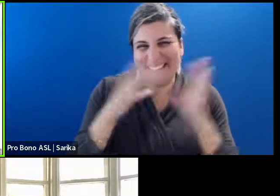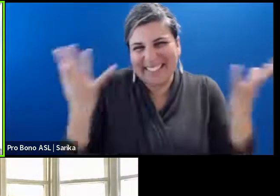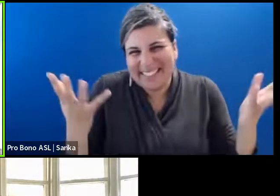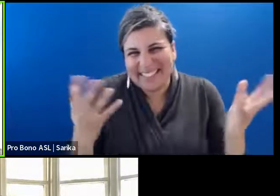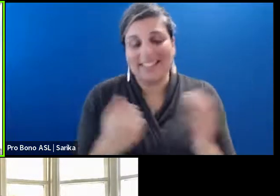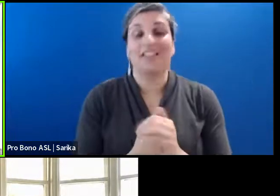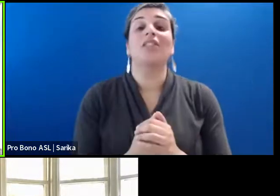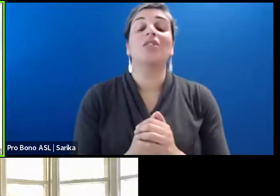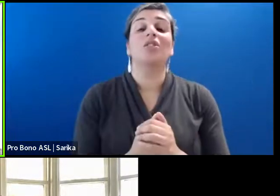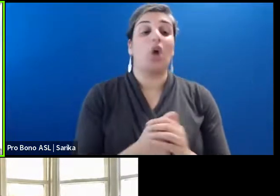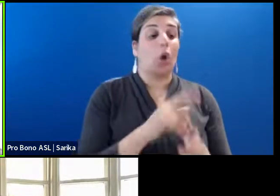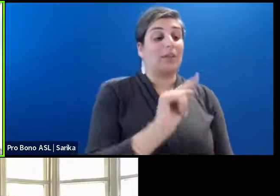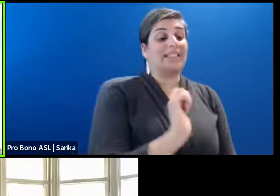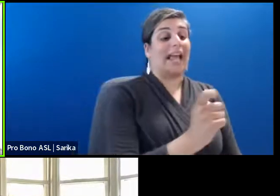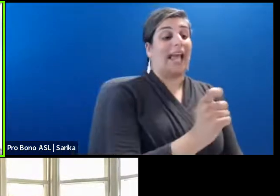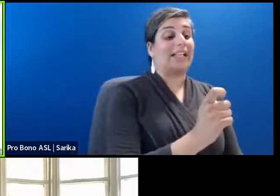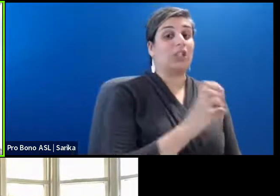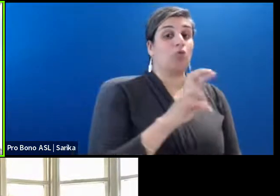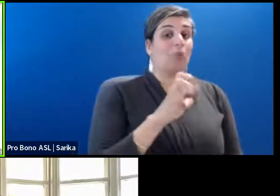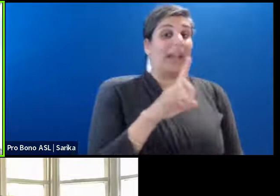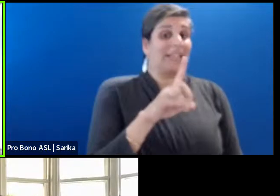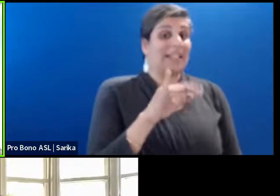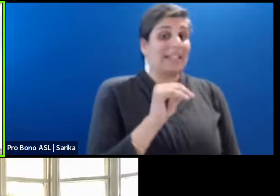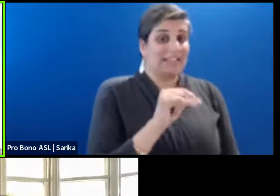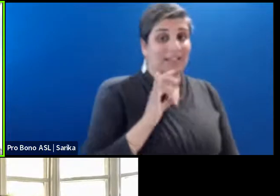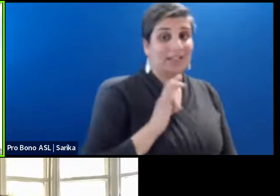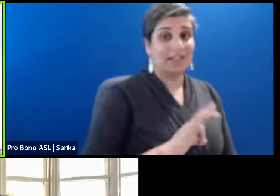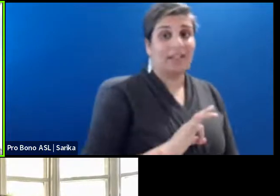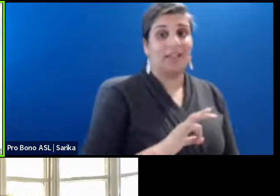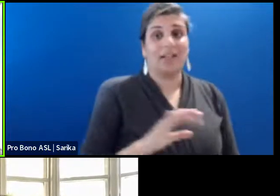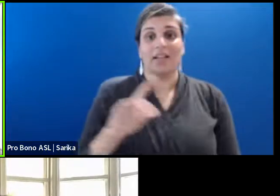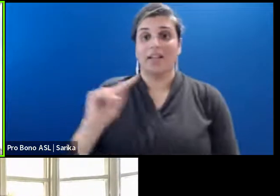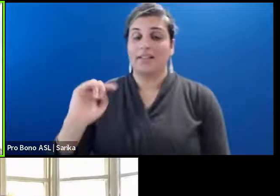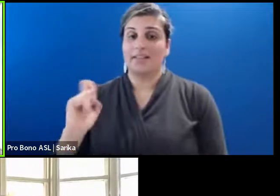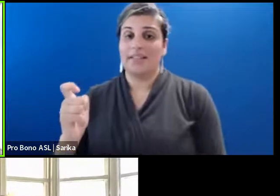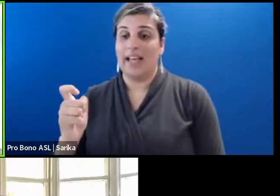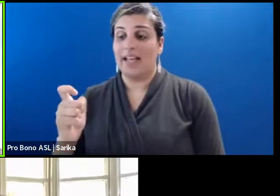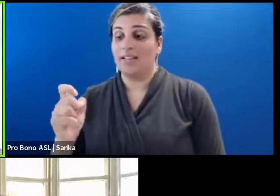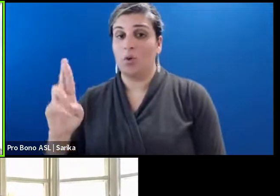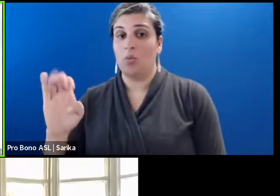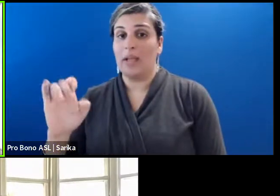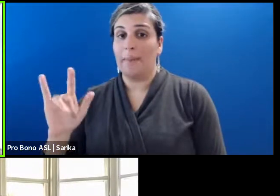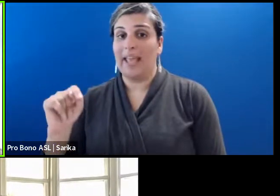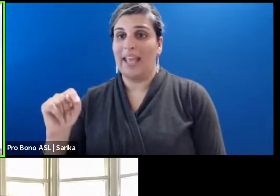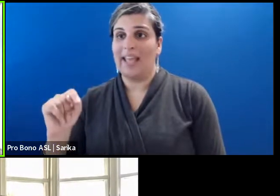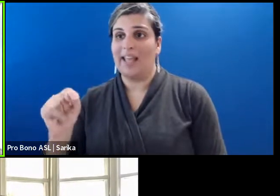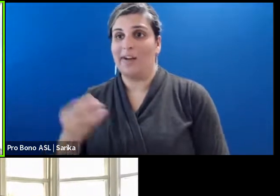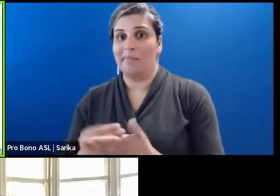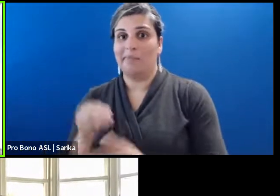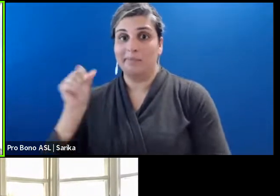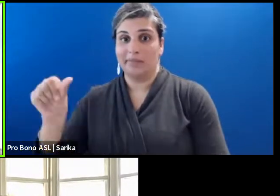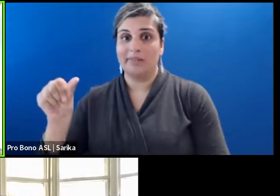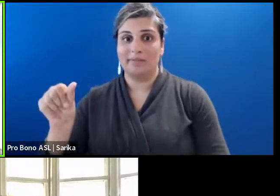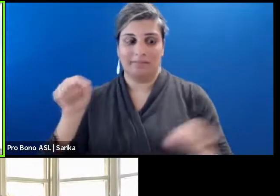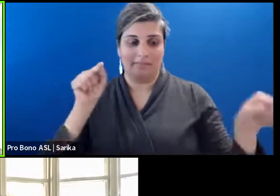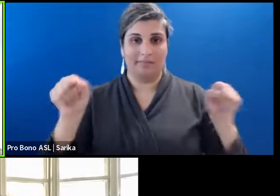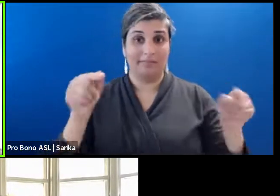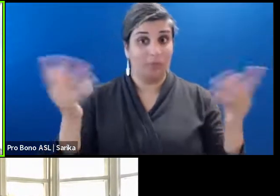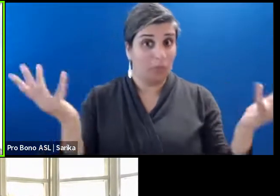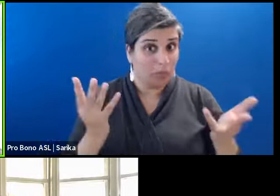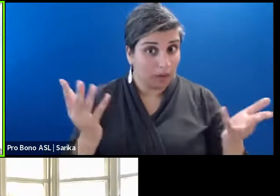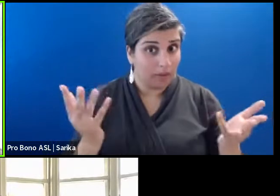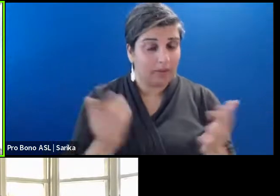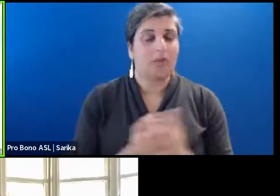a tax credit or tax rebate, refund, and the terminology of it all. What Louisiana